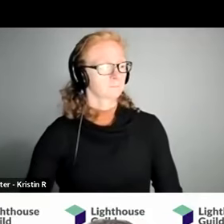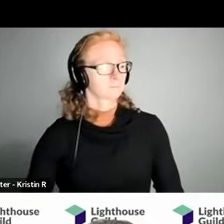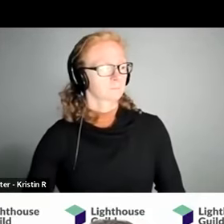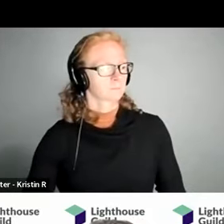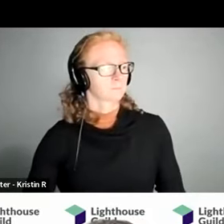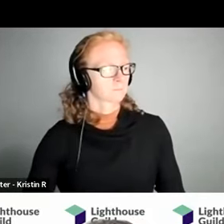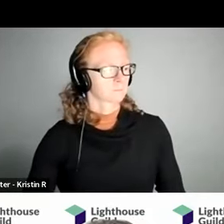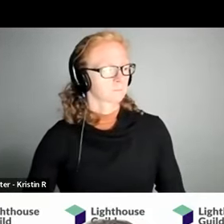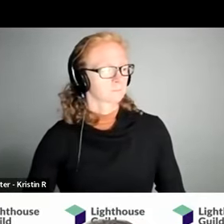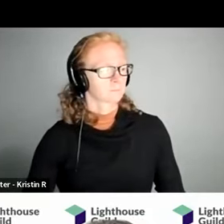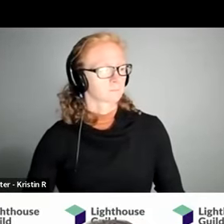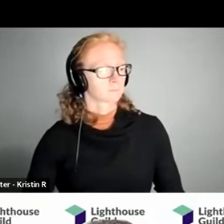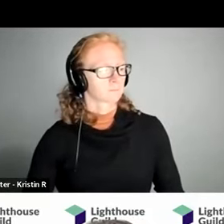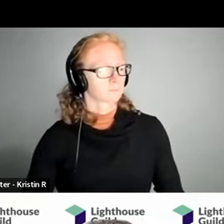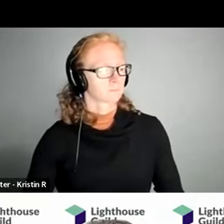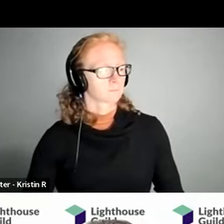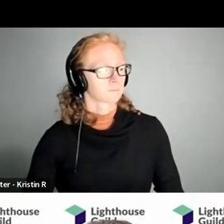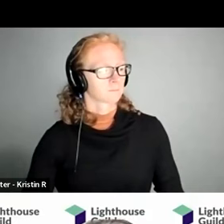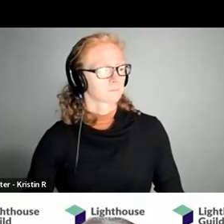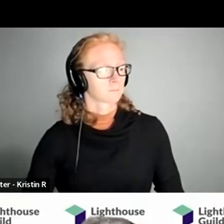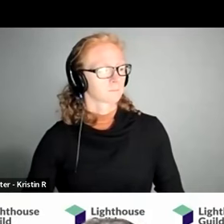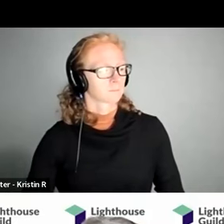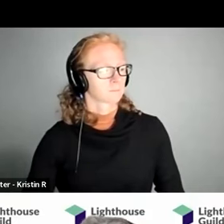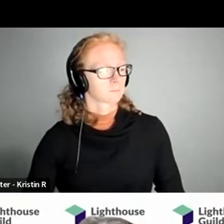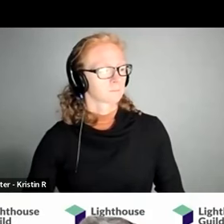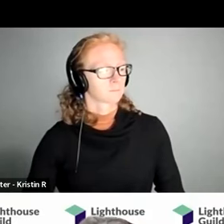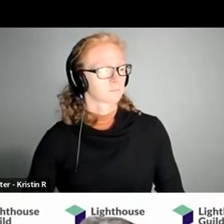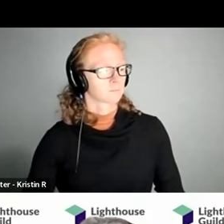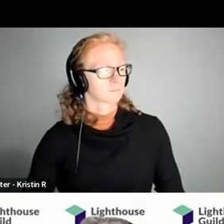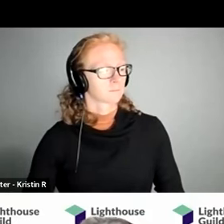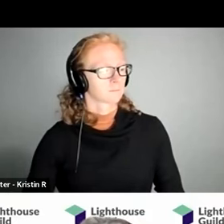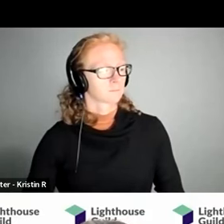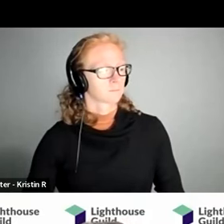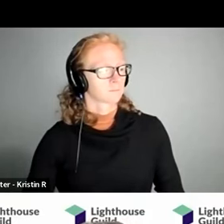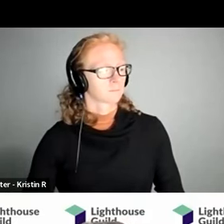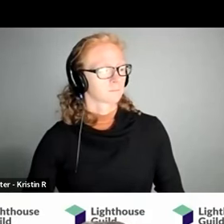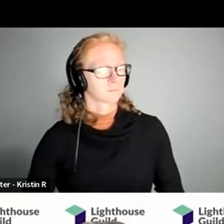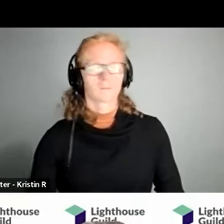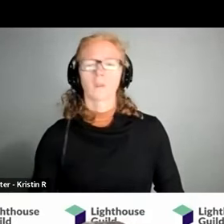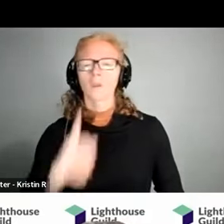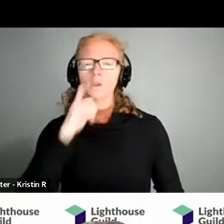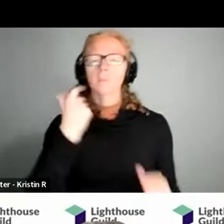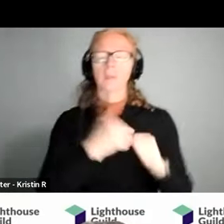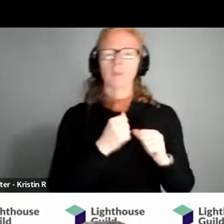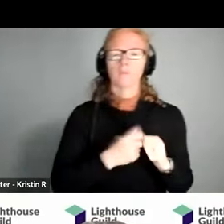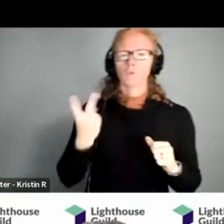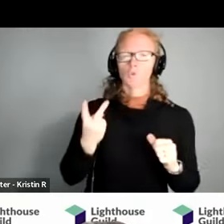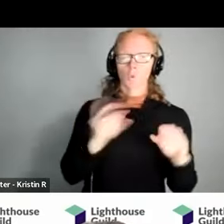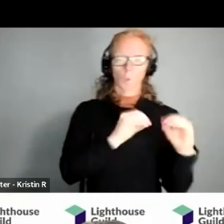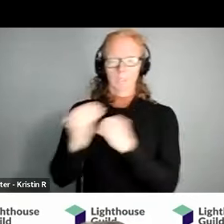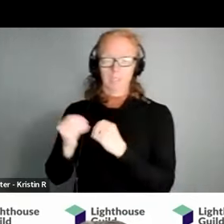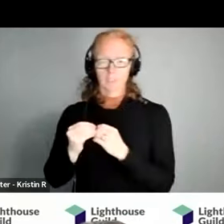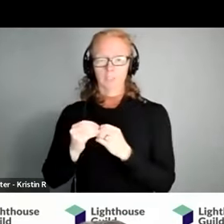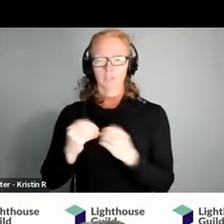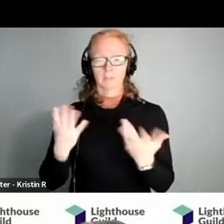the past i remember before you merged two organizations into one um the lighthouse that was in my district on